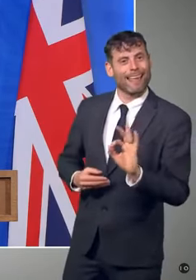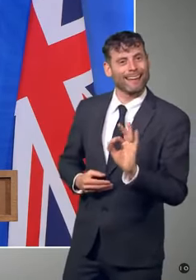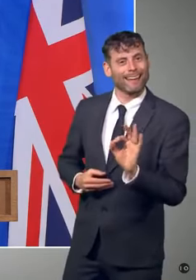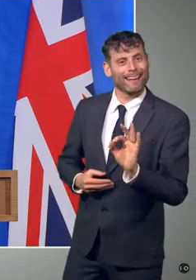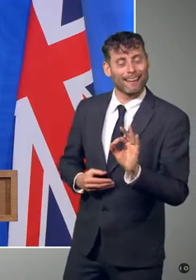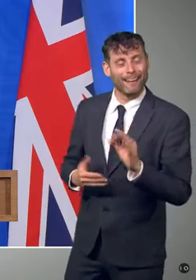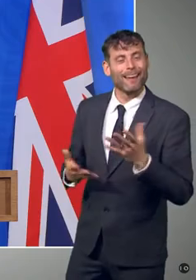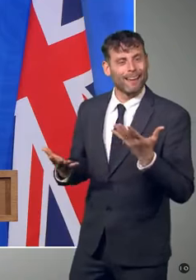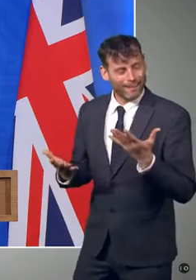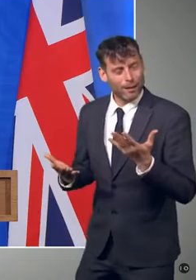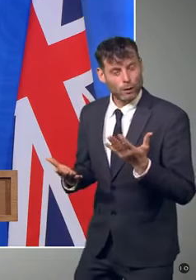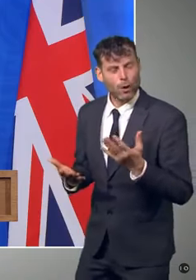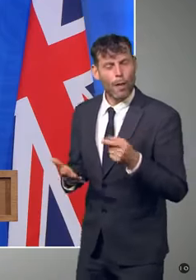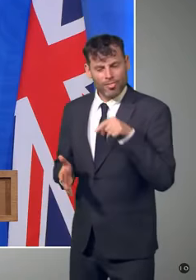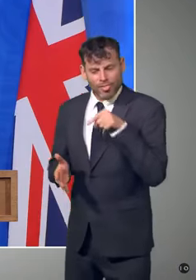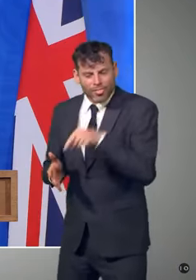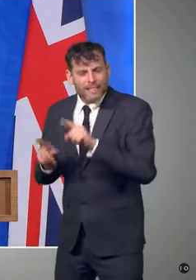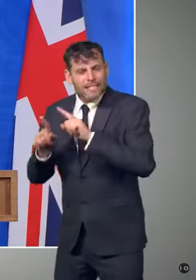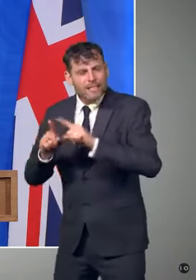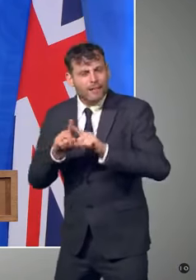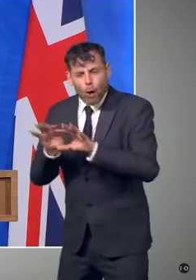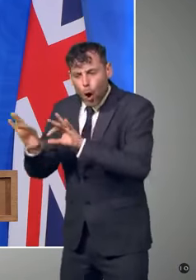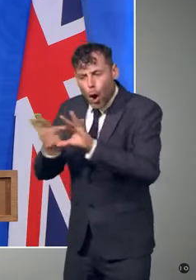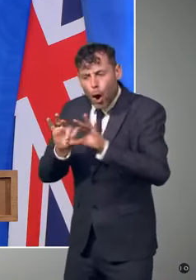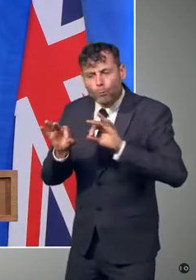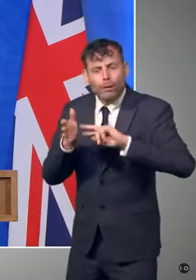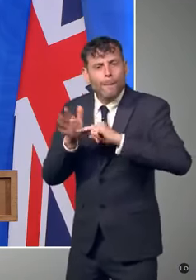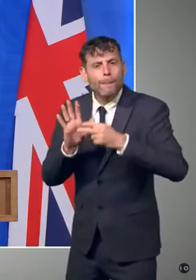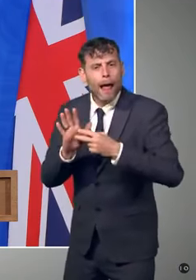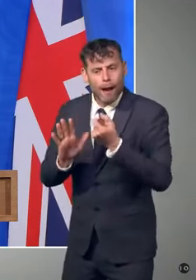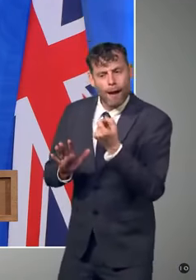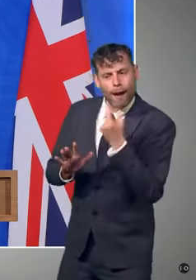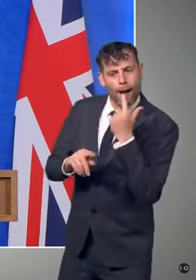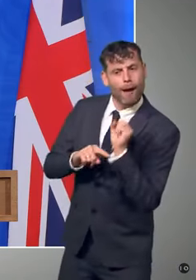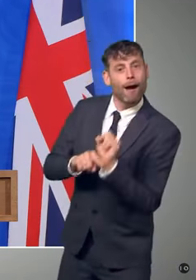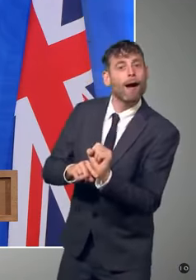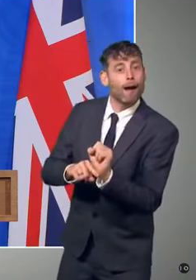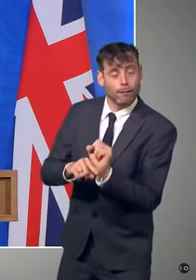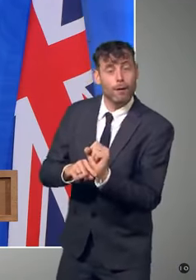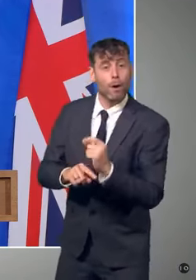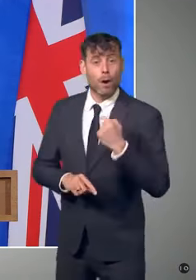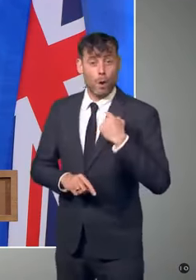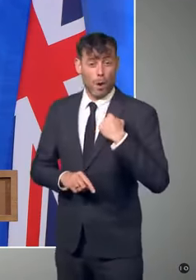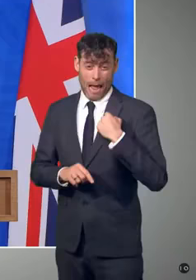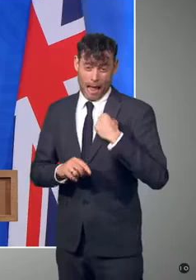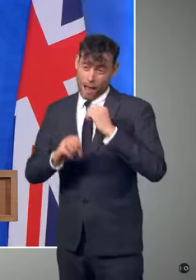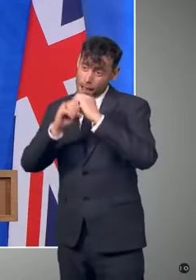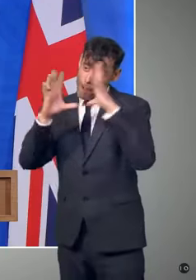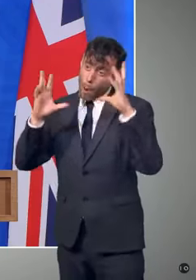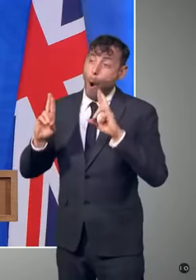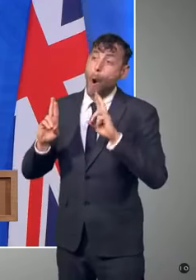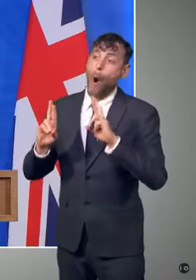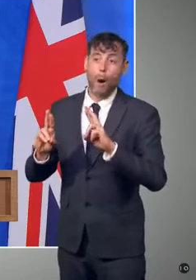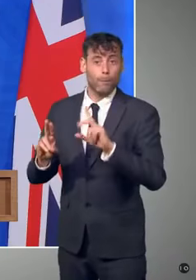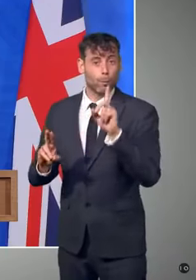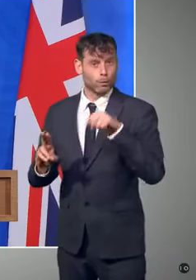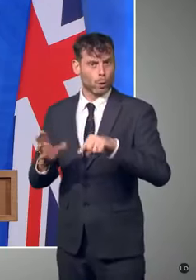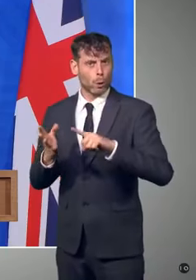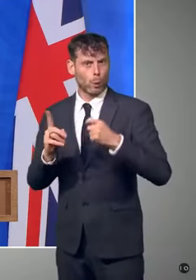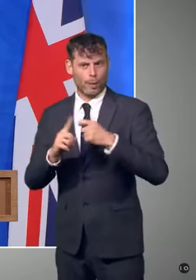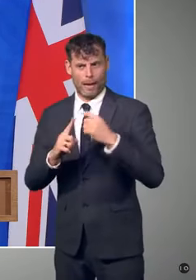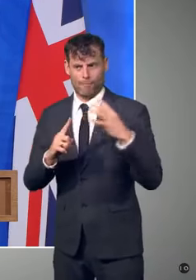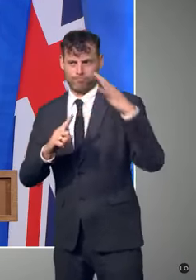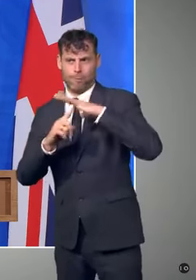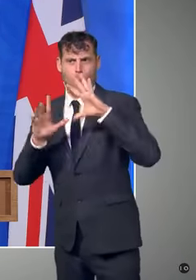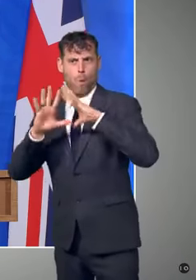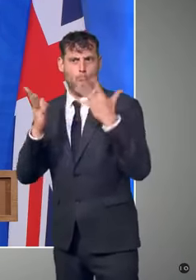antivirals, these new antivirals, we hope to lengthen the UK's lead in medicines and in life sciences, and